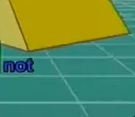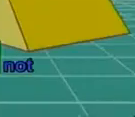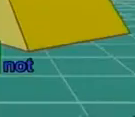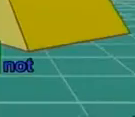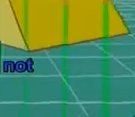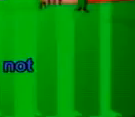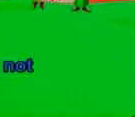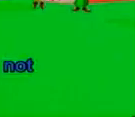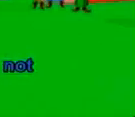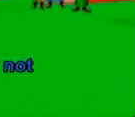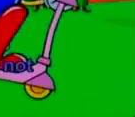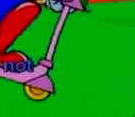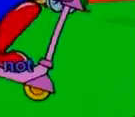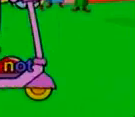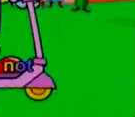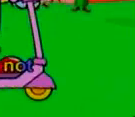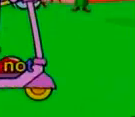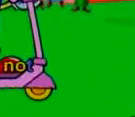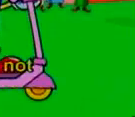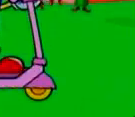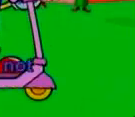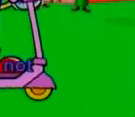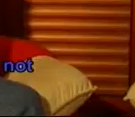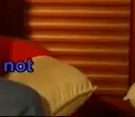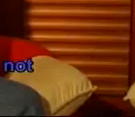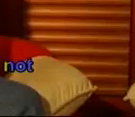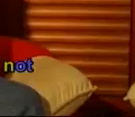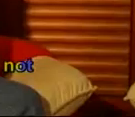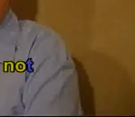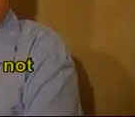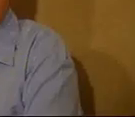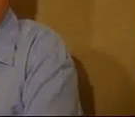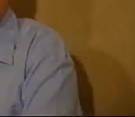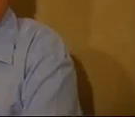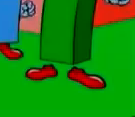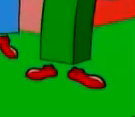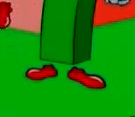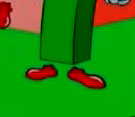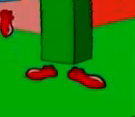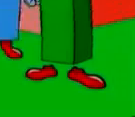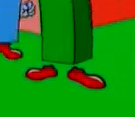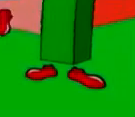Prisms? not! Surely not! Surely